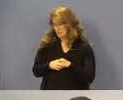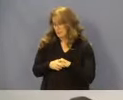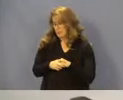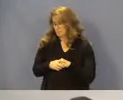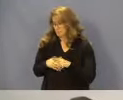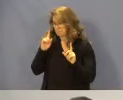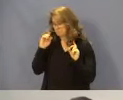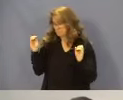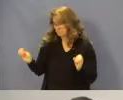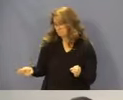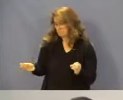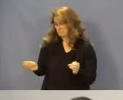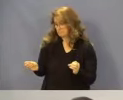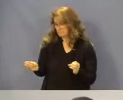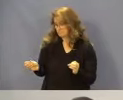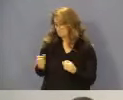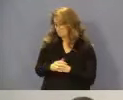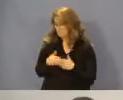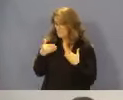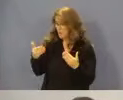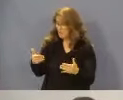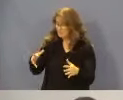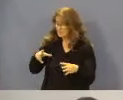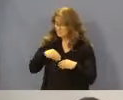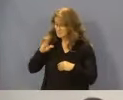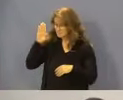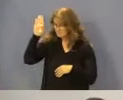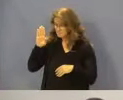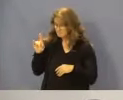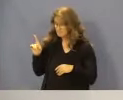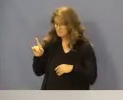Hearing none, is there a motion for approval for final adoption?